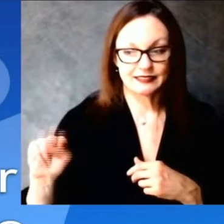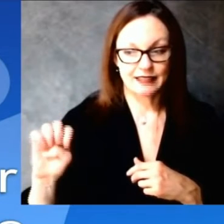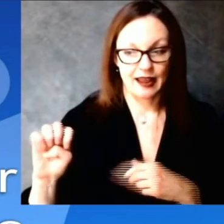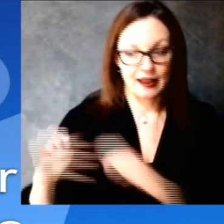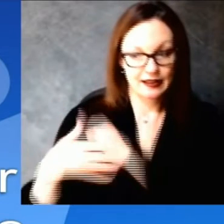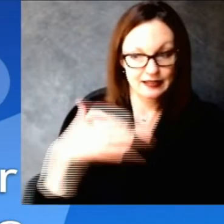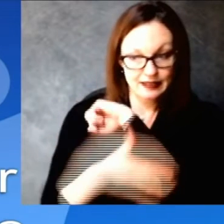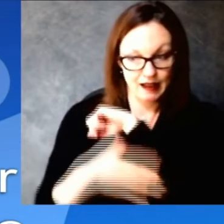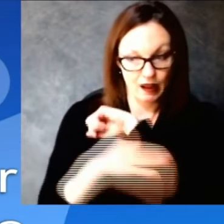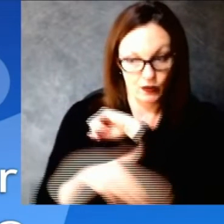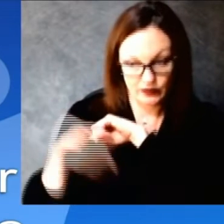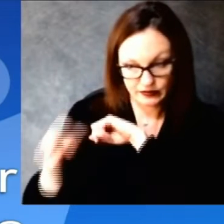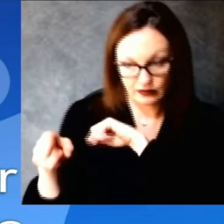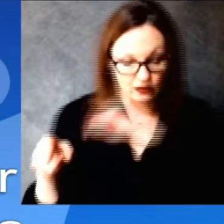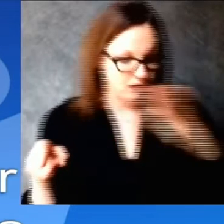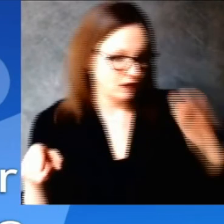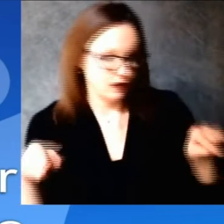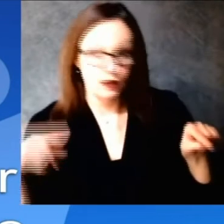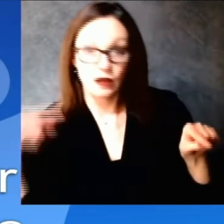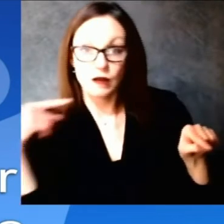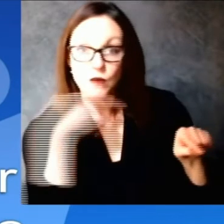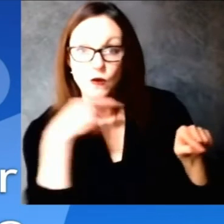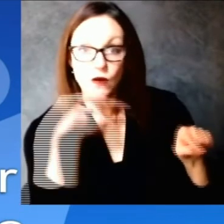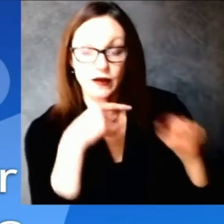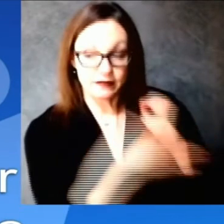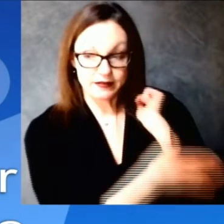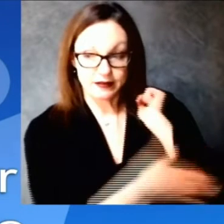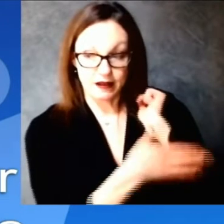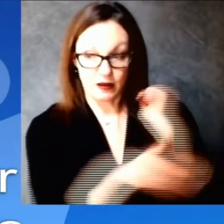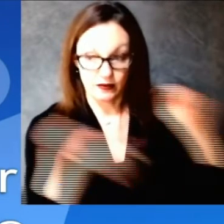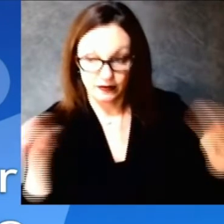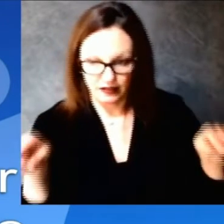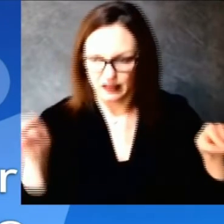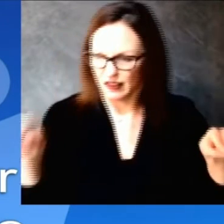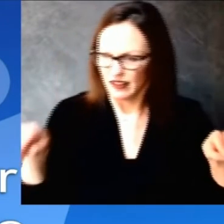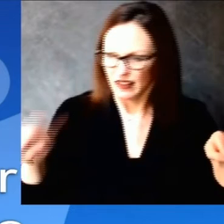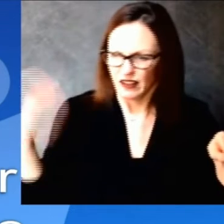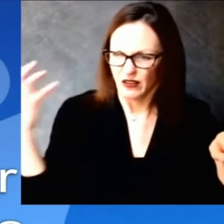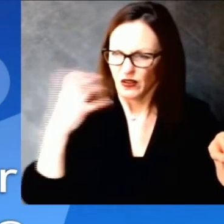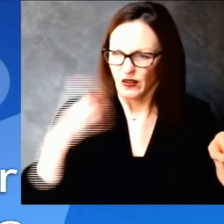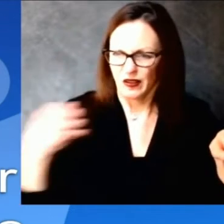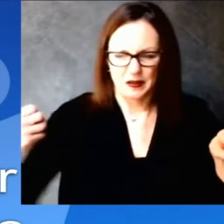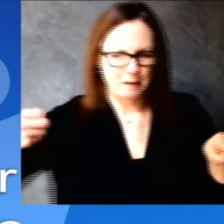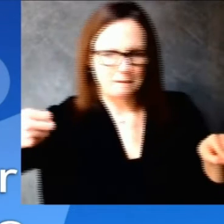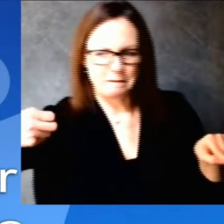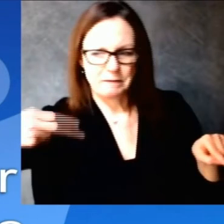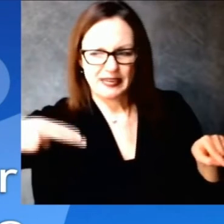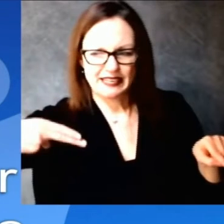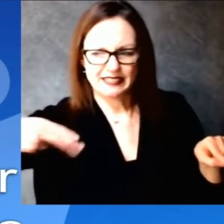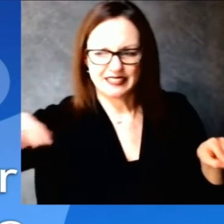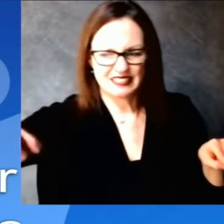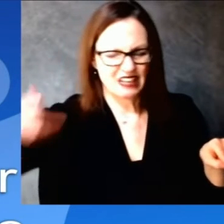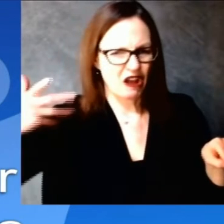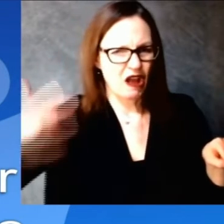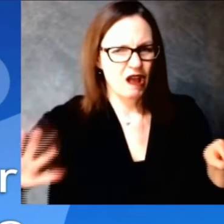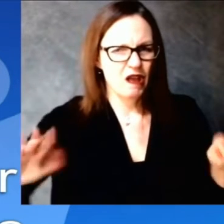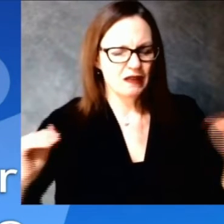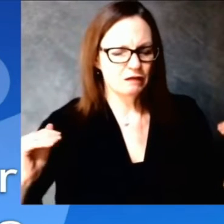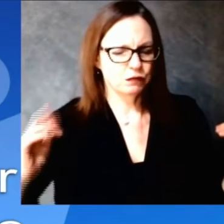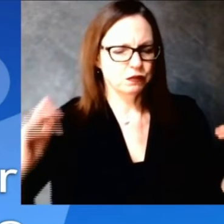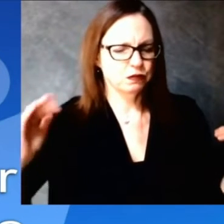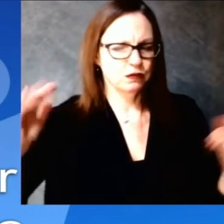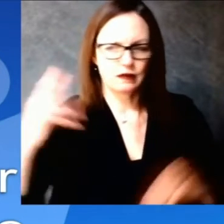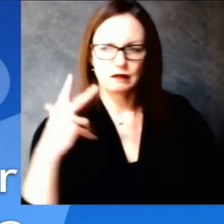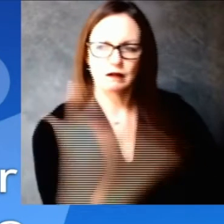um why rural counties might be ahead but what is being done um to improve health equity and um